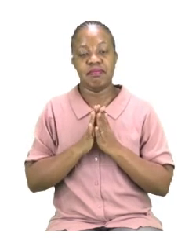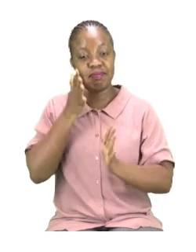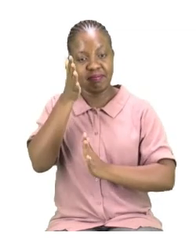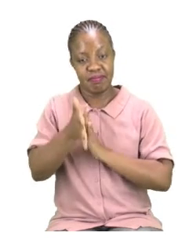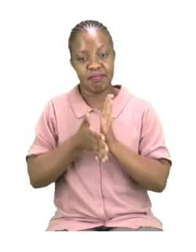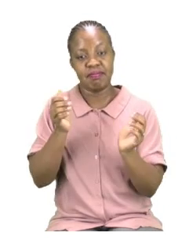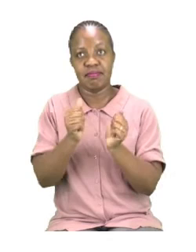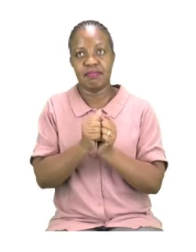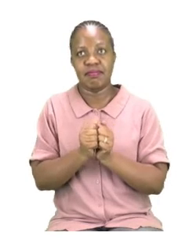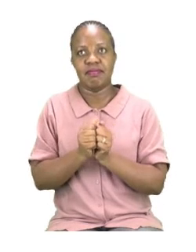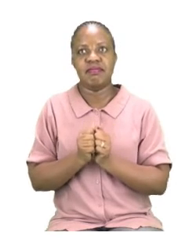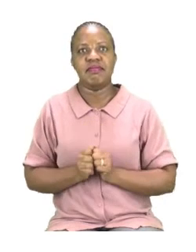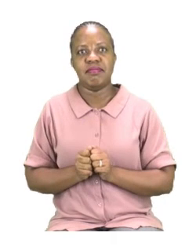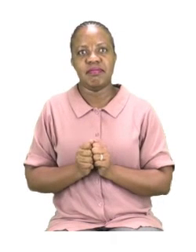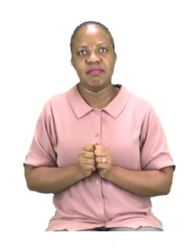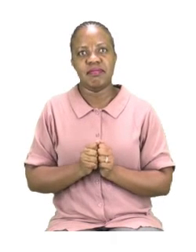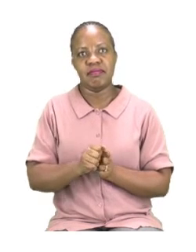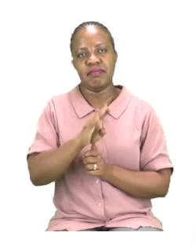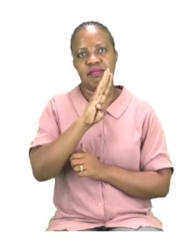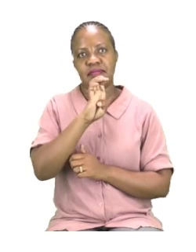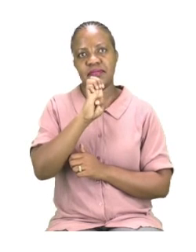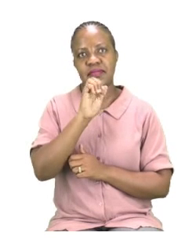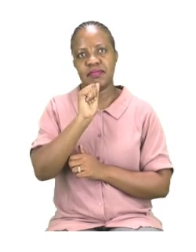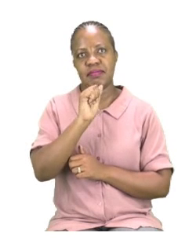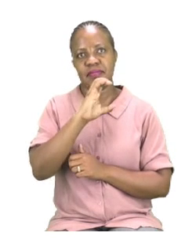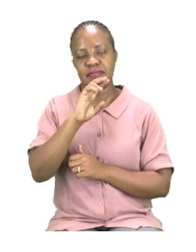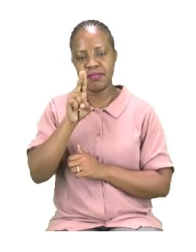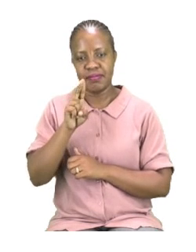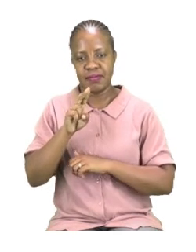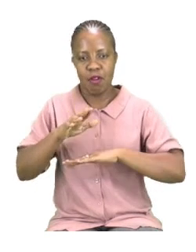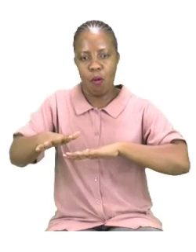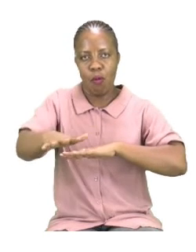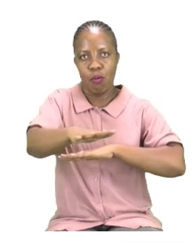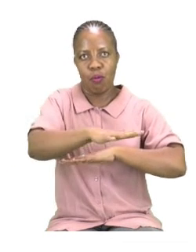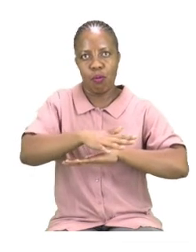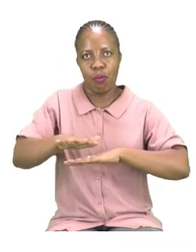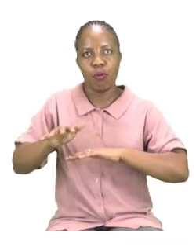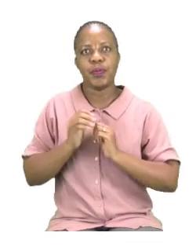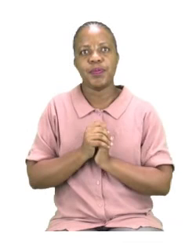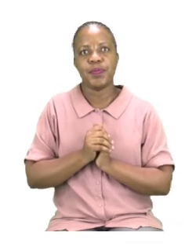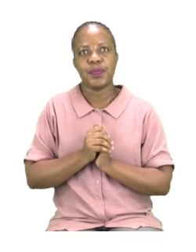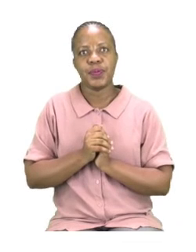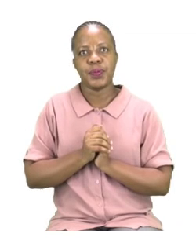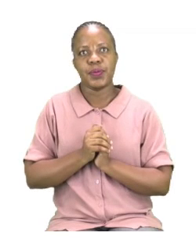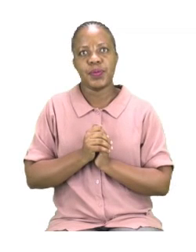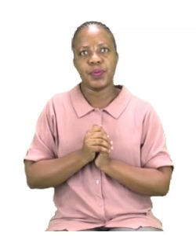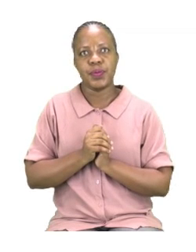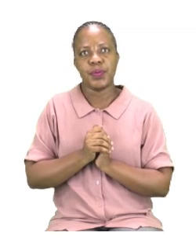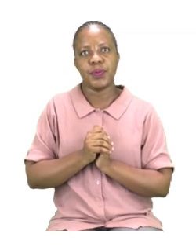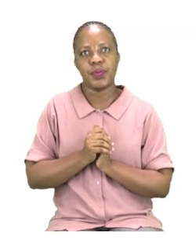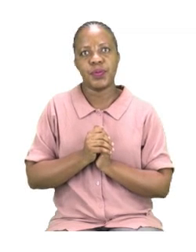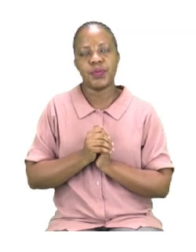Bearing, beach, beach,